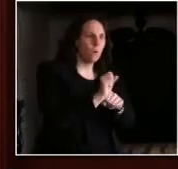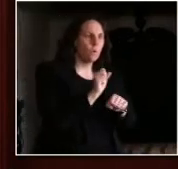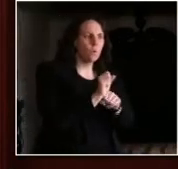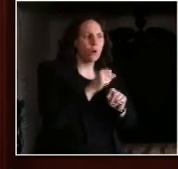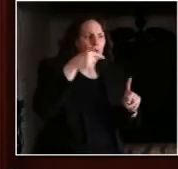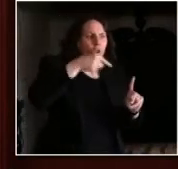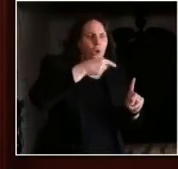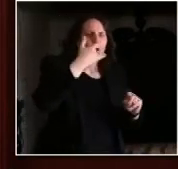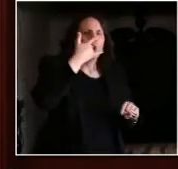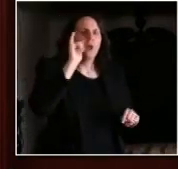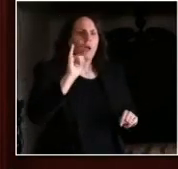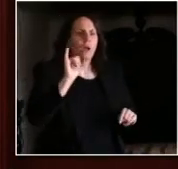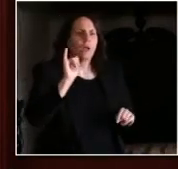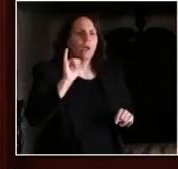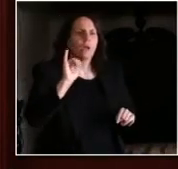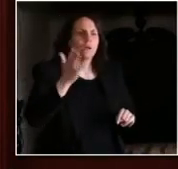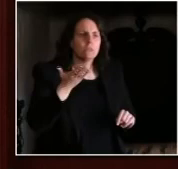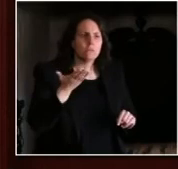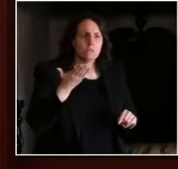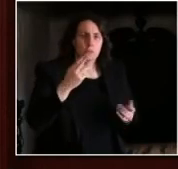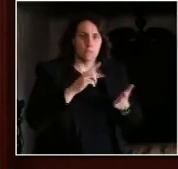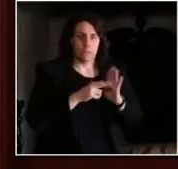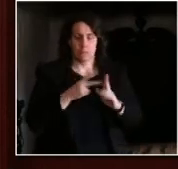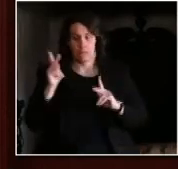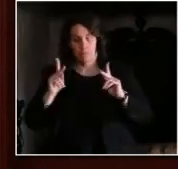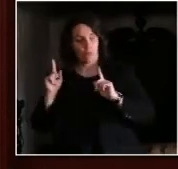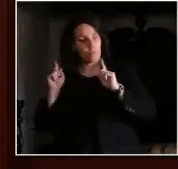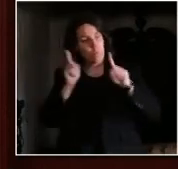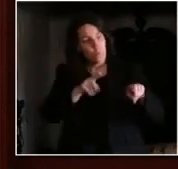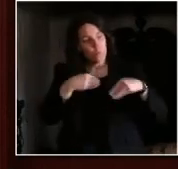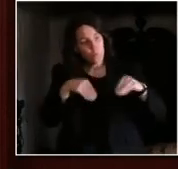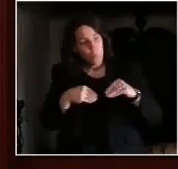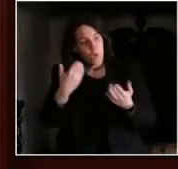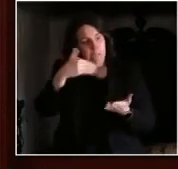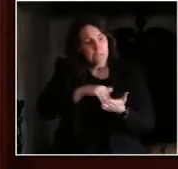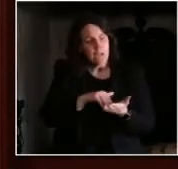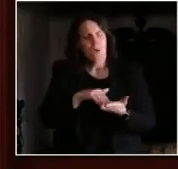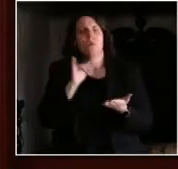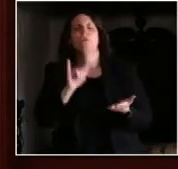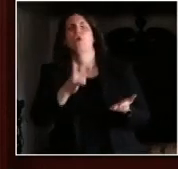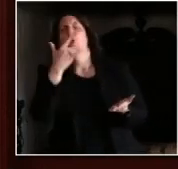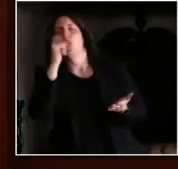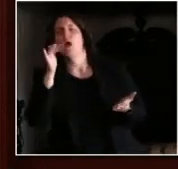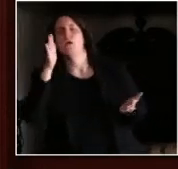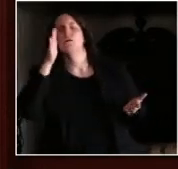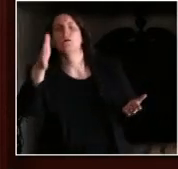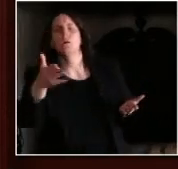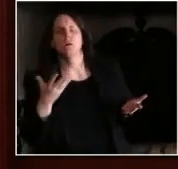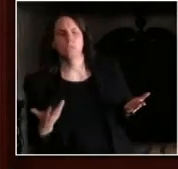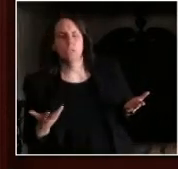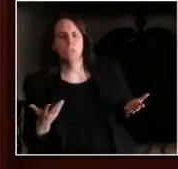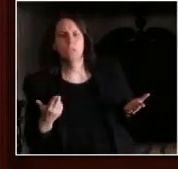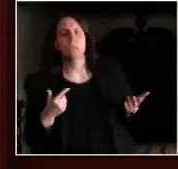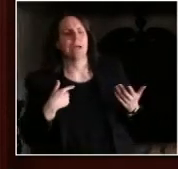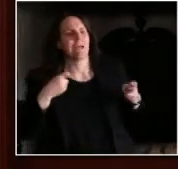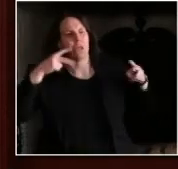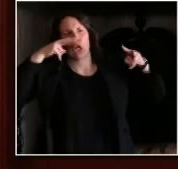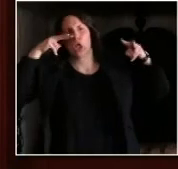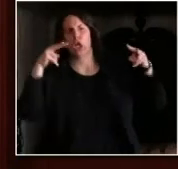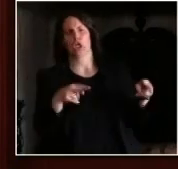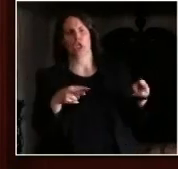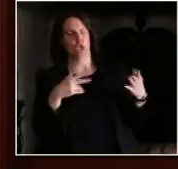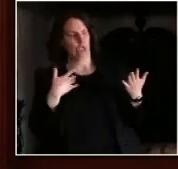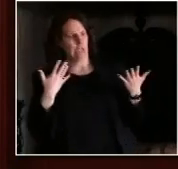into our workplace? And we need to be looking at our workflows and our workspaces and making sure that we've been able to adapt and